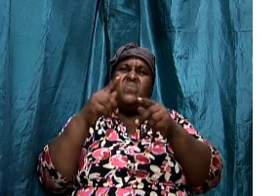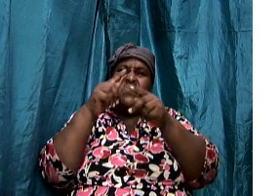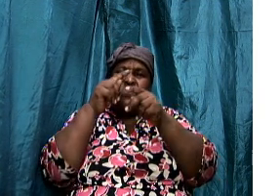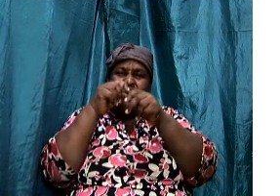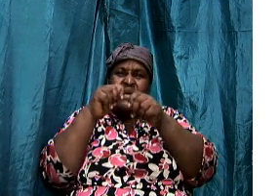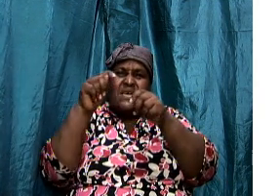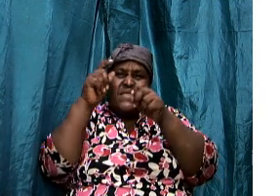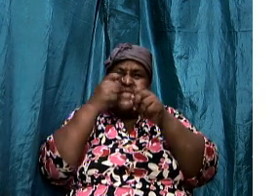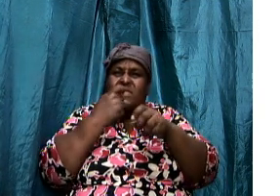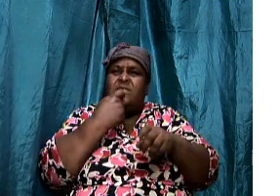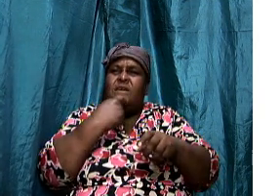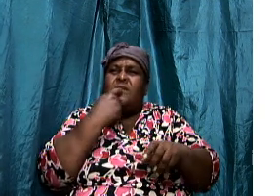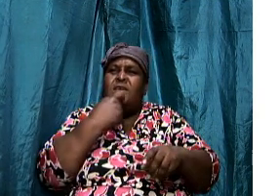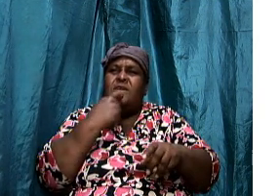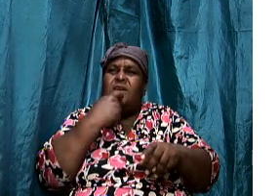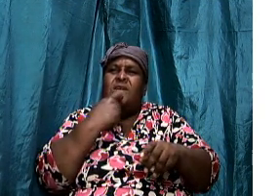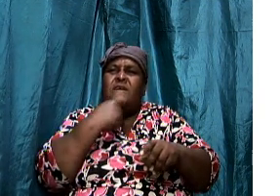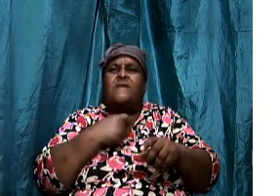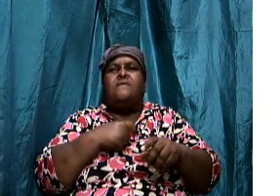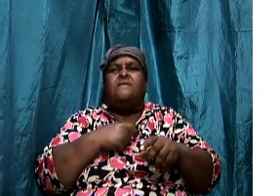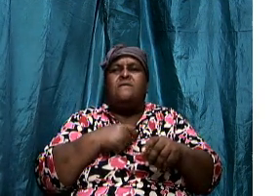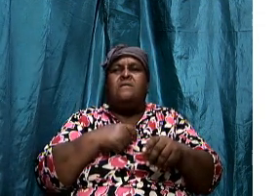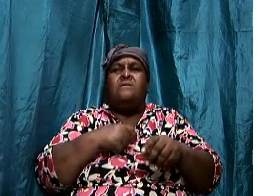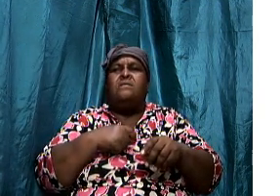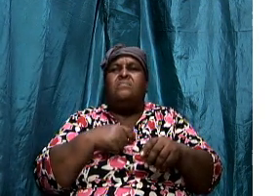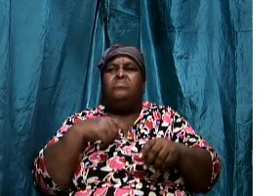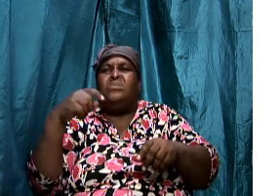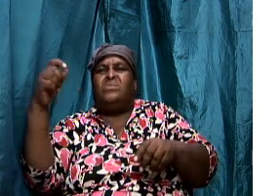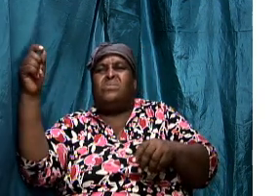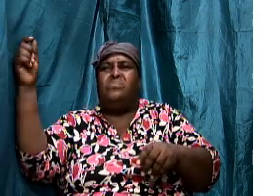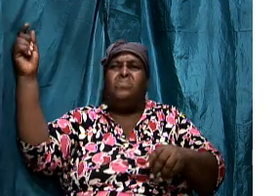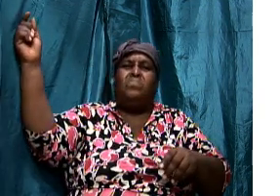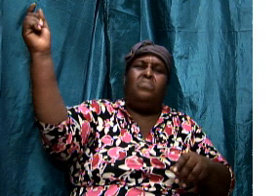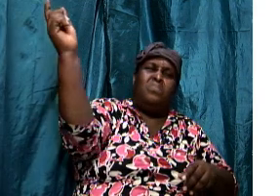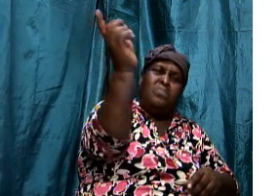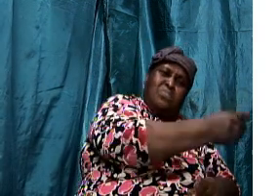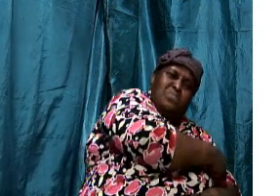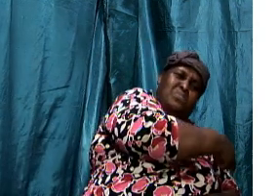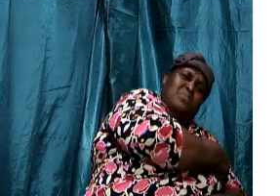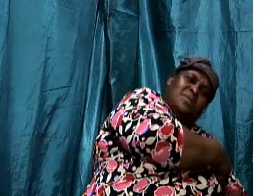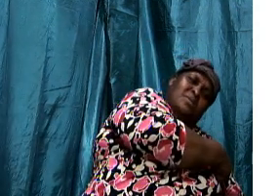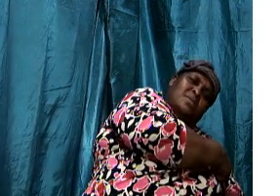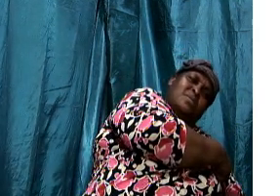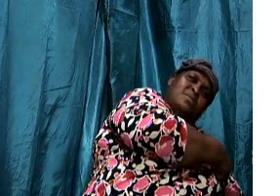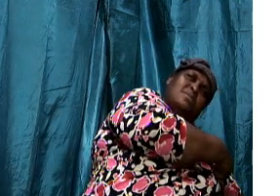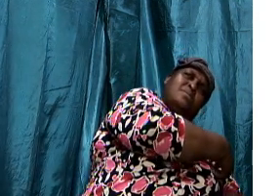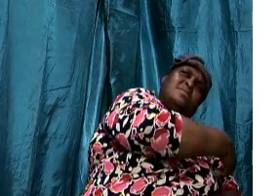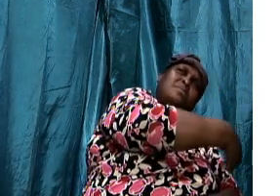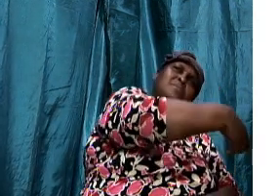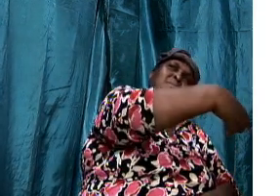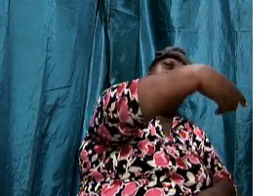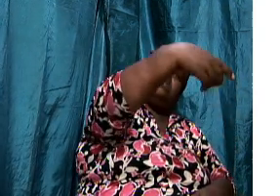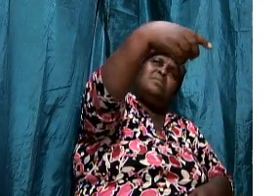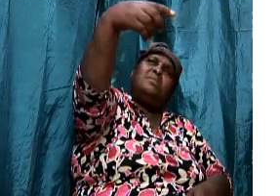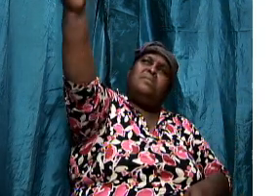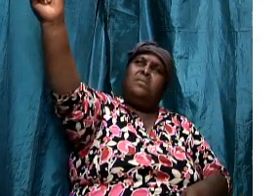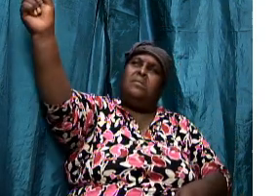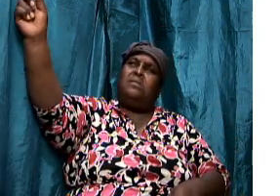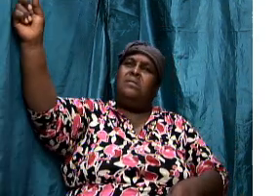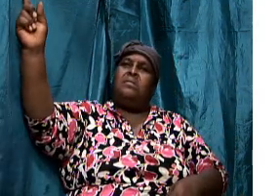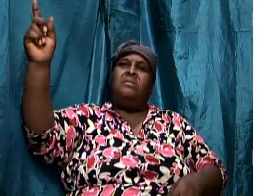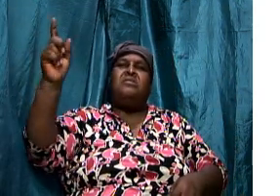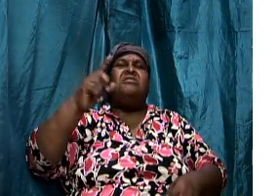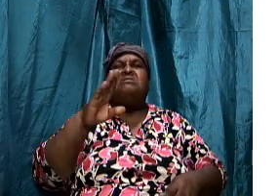with it, by time they had to take it back and to, it just did not have the kind of clout.